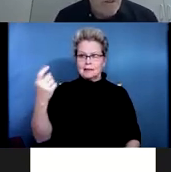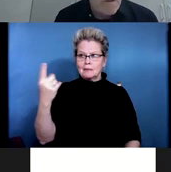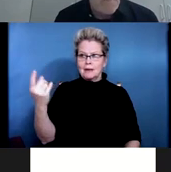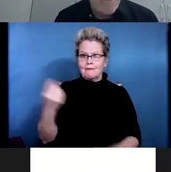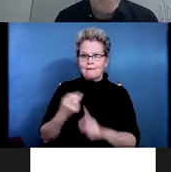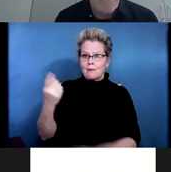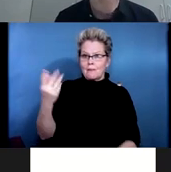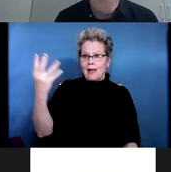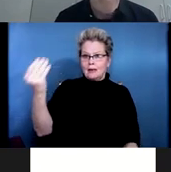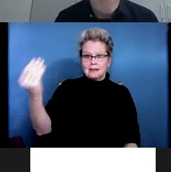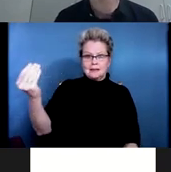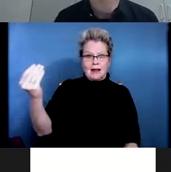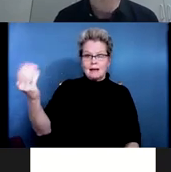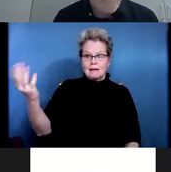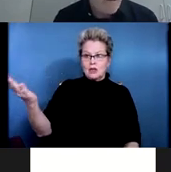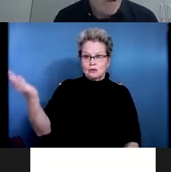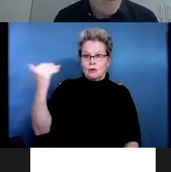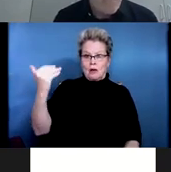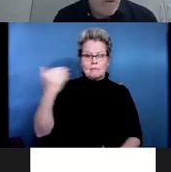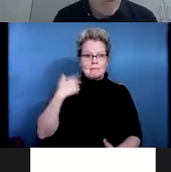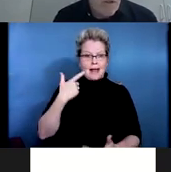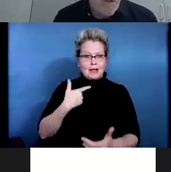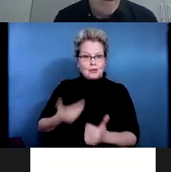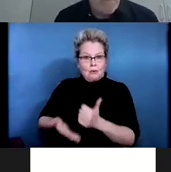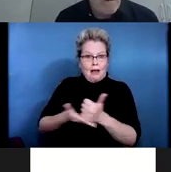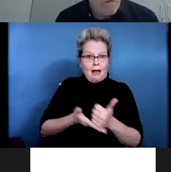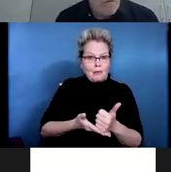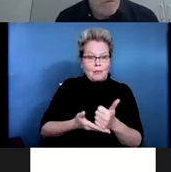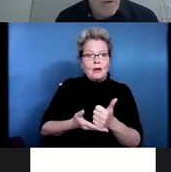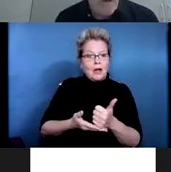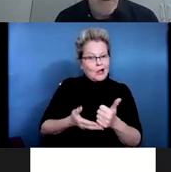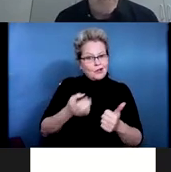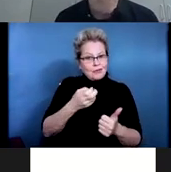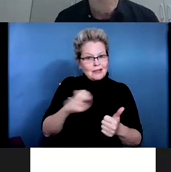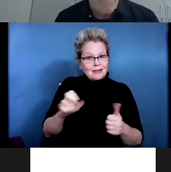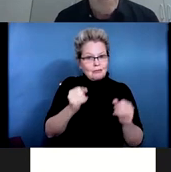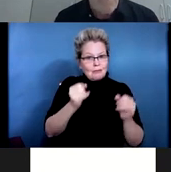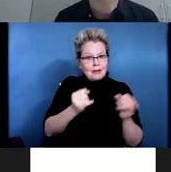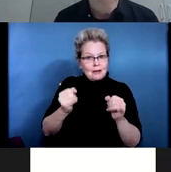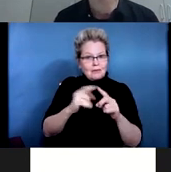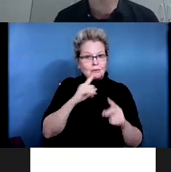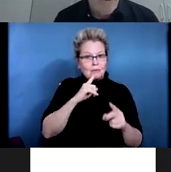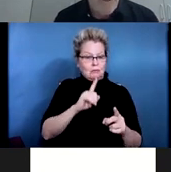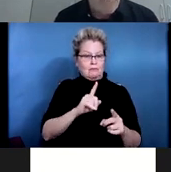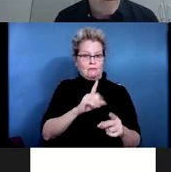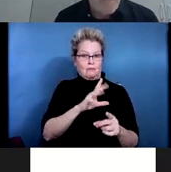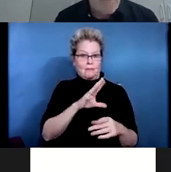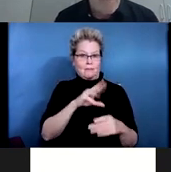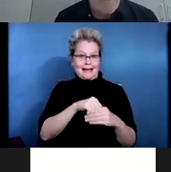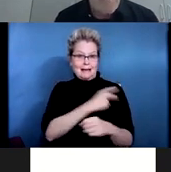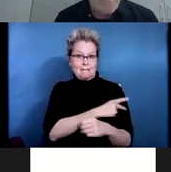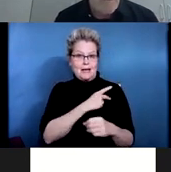or assist with the transition from inpatient to outpatient voc rehab